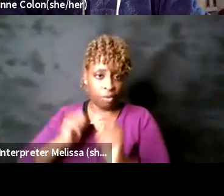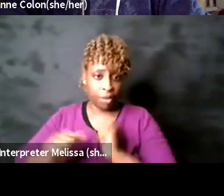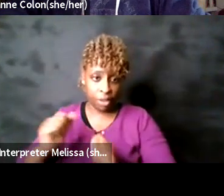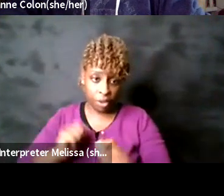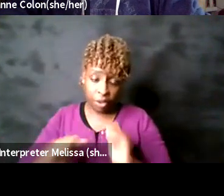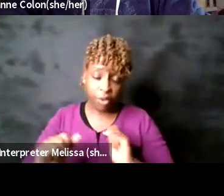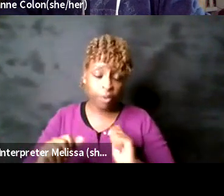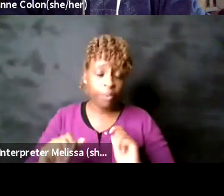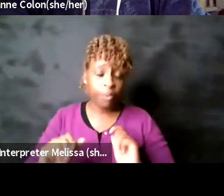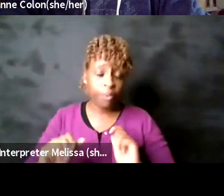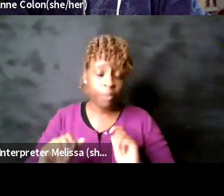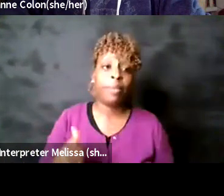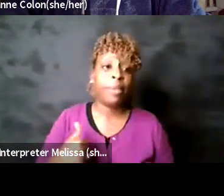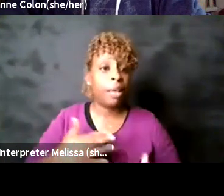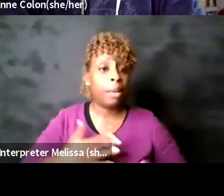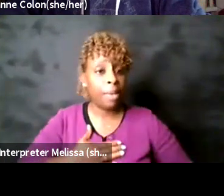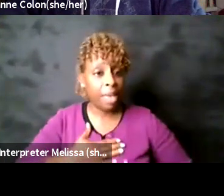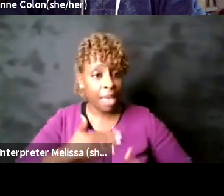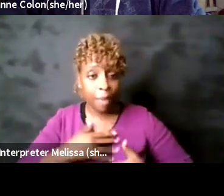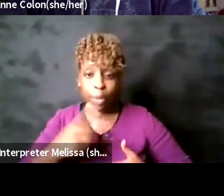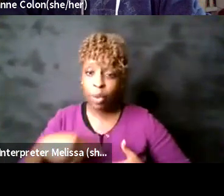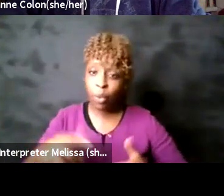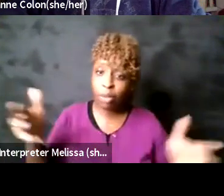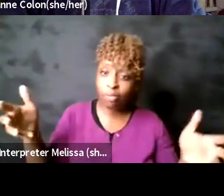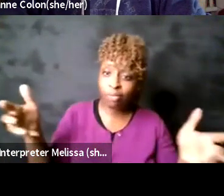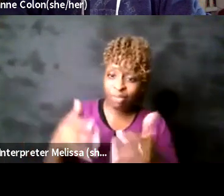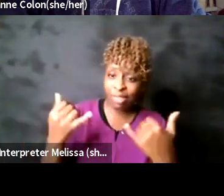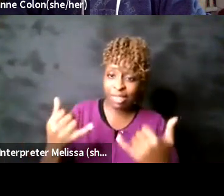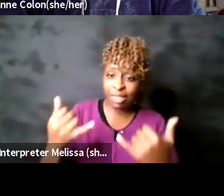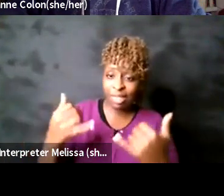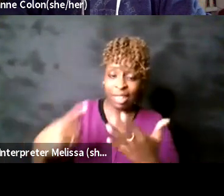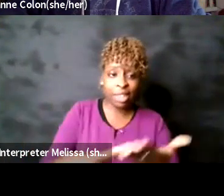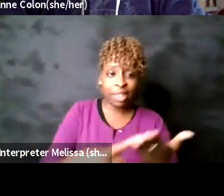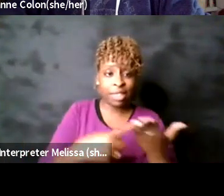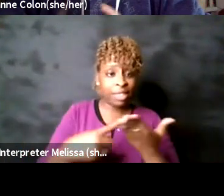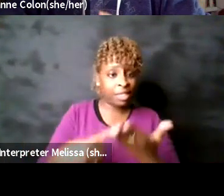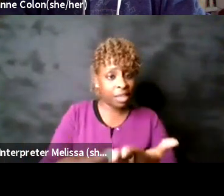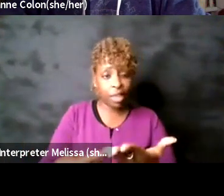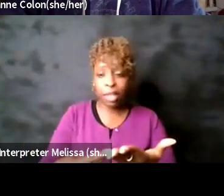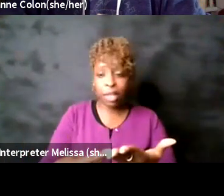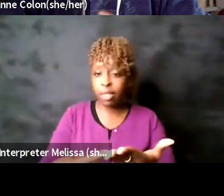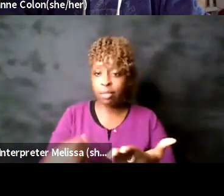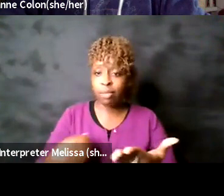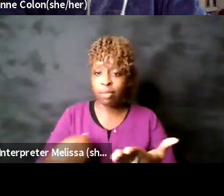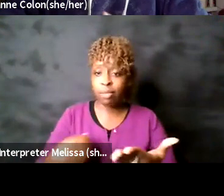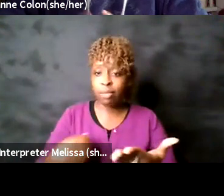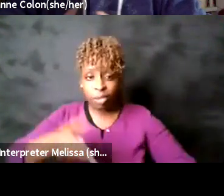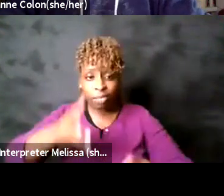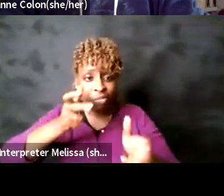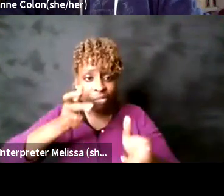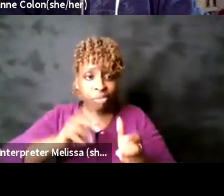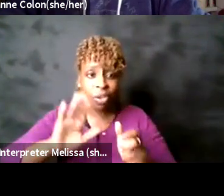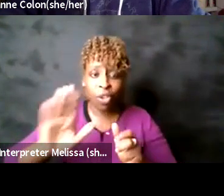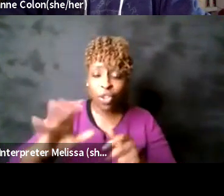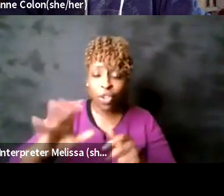grateful that this conversation was had today um it was really great to get to hear from so many different people in so